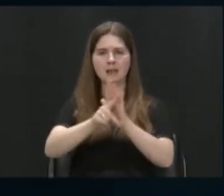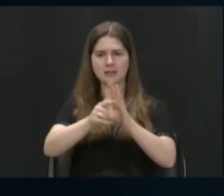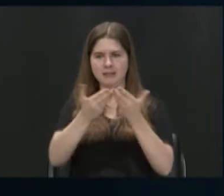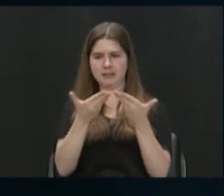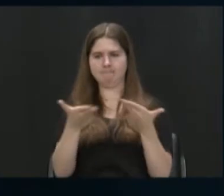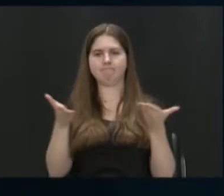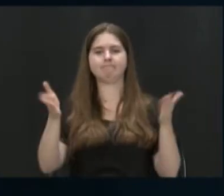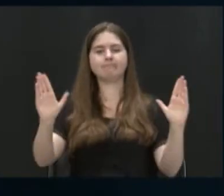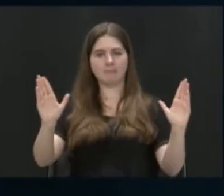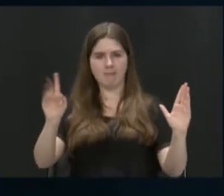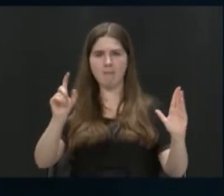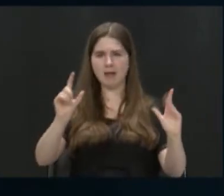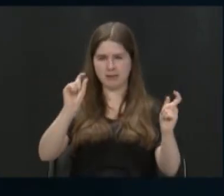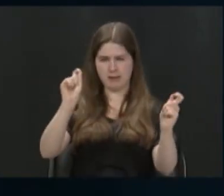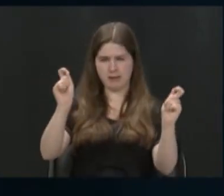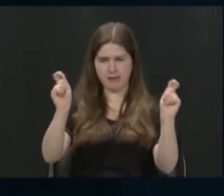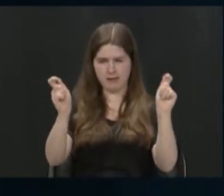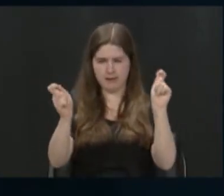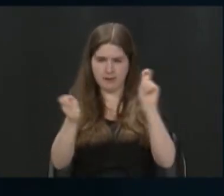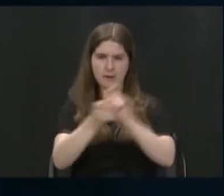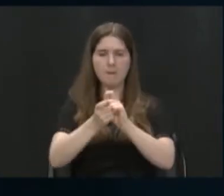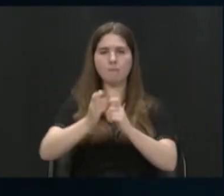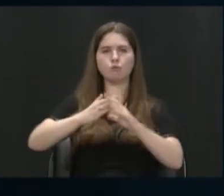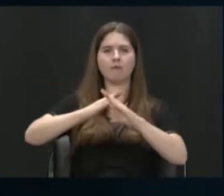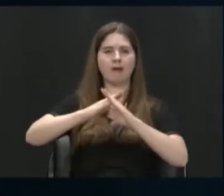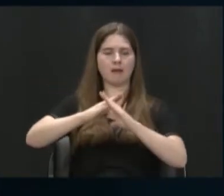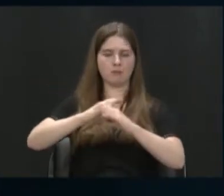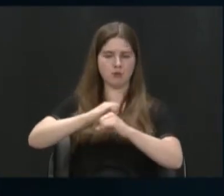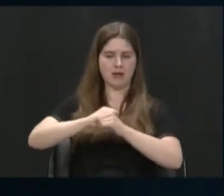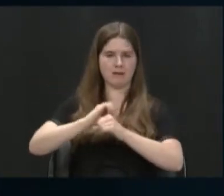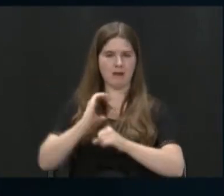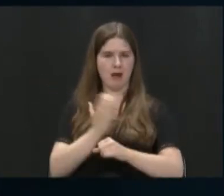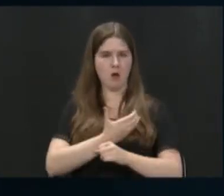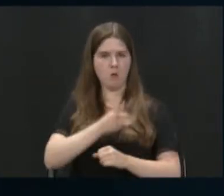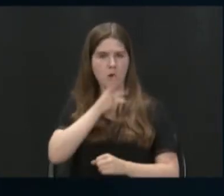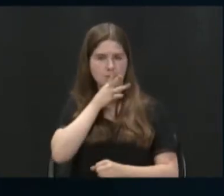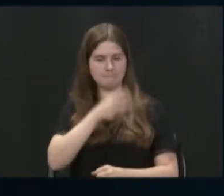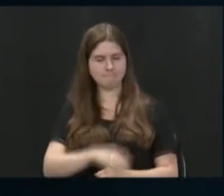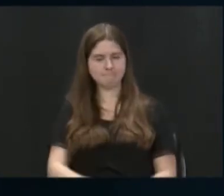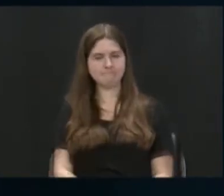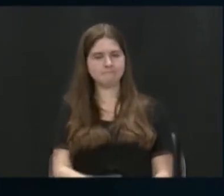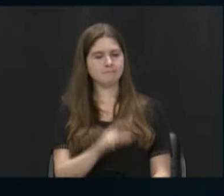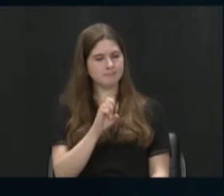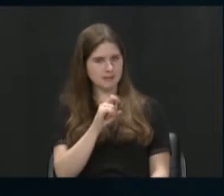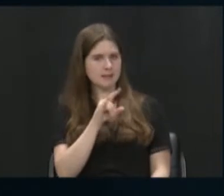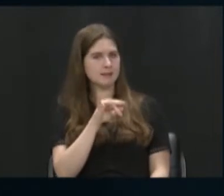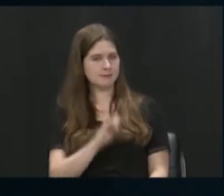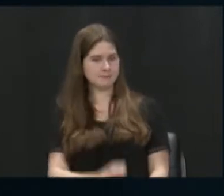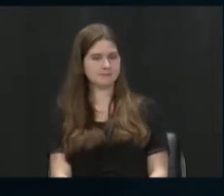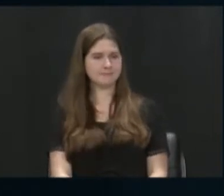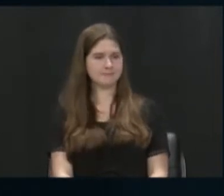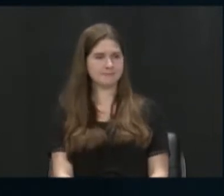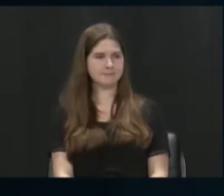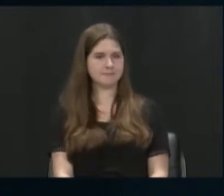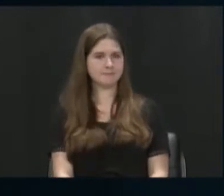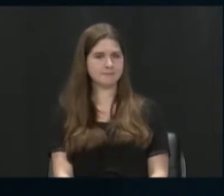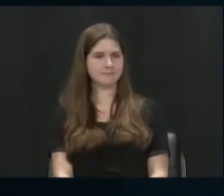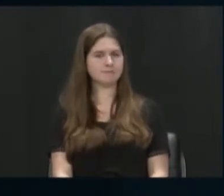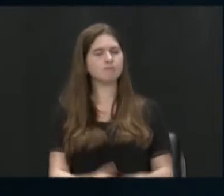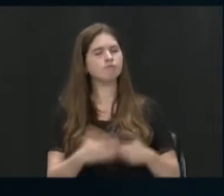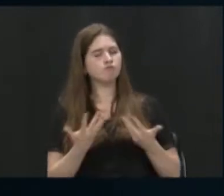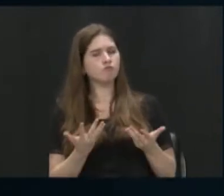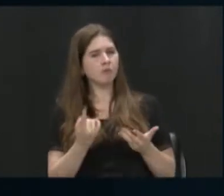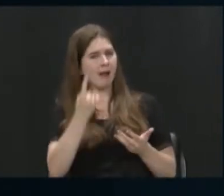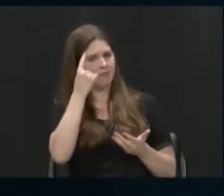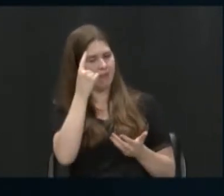happen, and then how do we change that so it doesn't happen again? Yeah, and I think we're